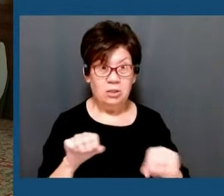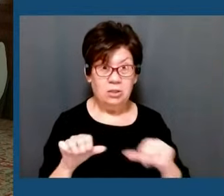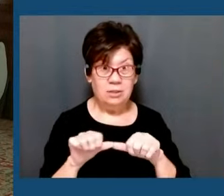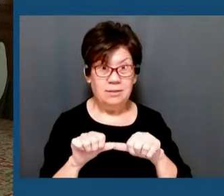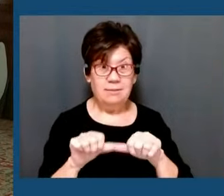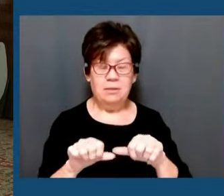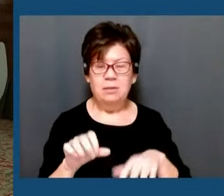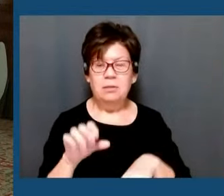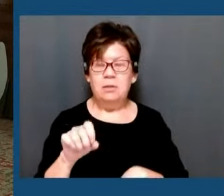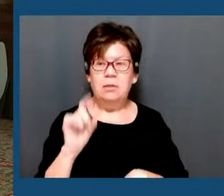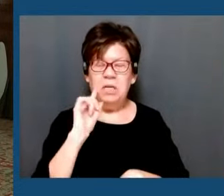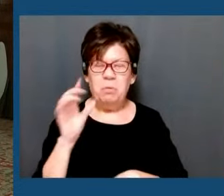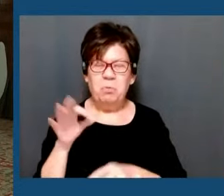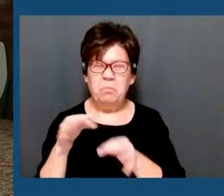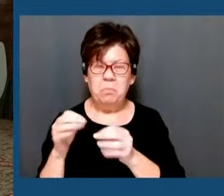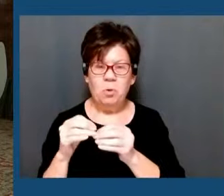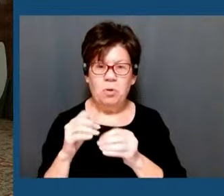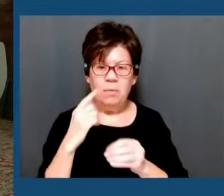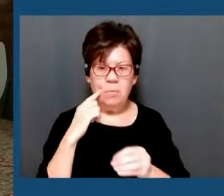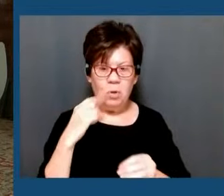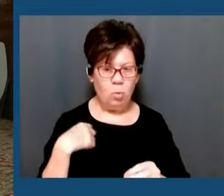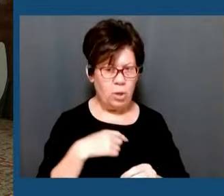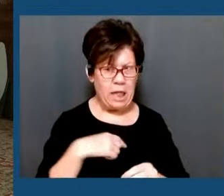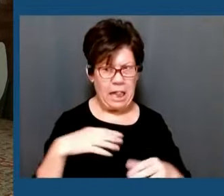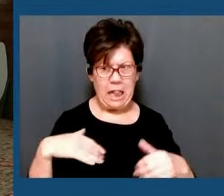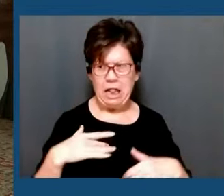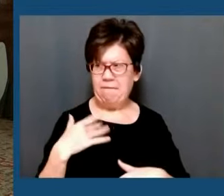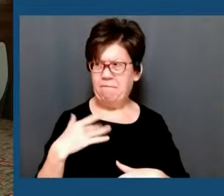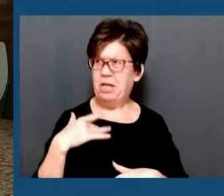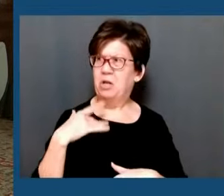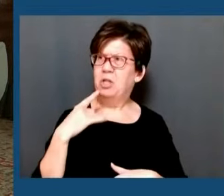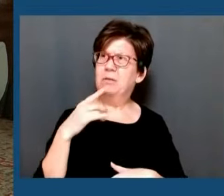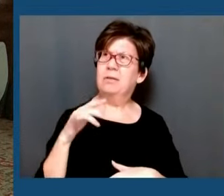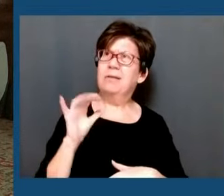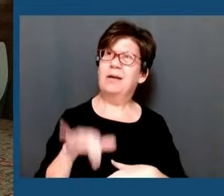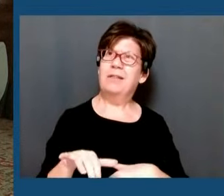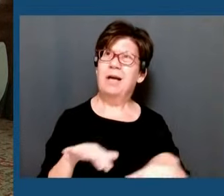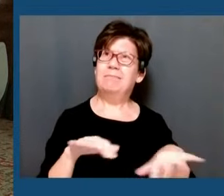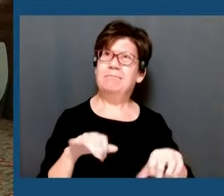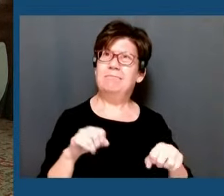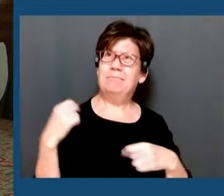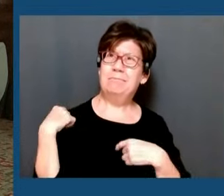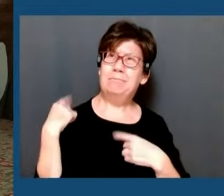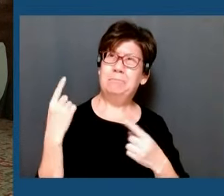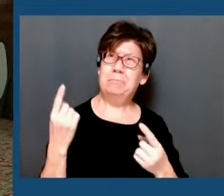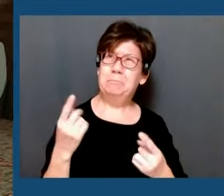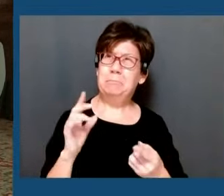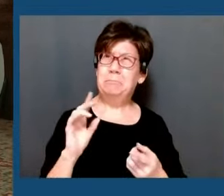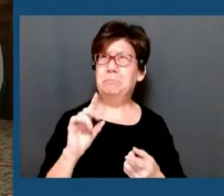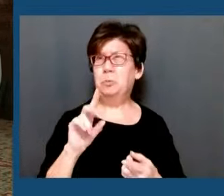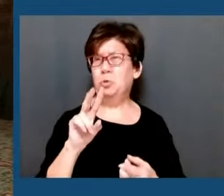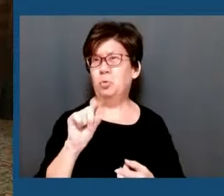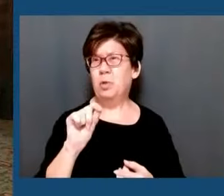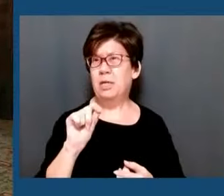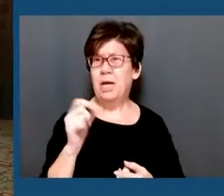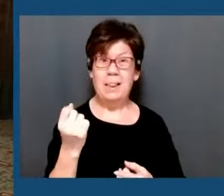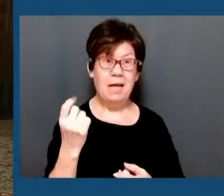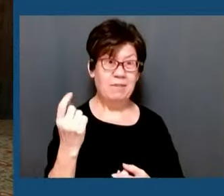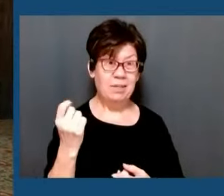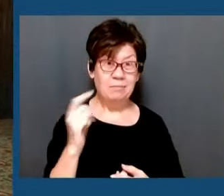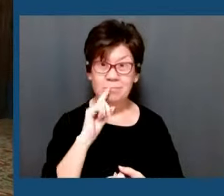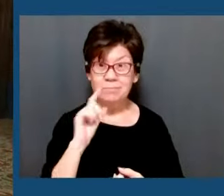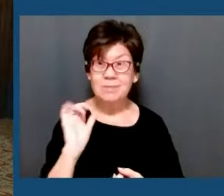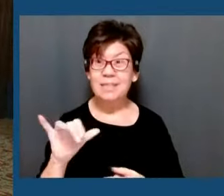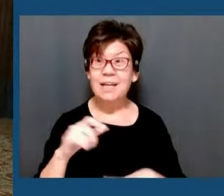we have not felt the magnitude of an earthquake of this level since about 2011. Actually, I was in Washington,